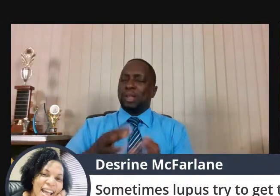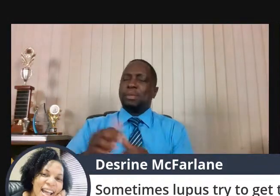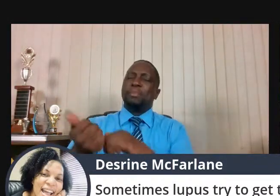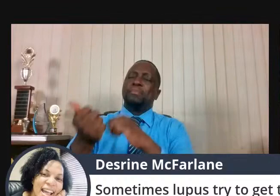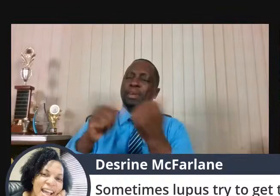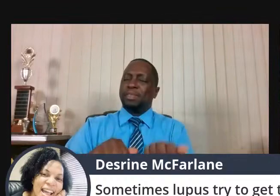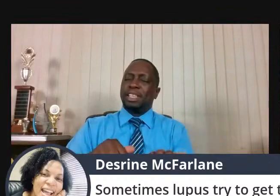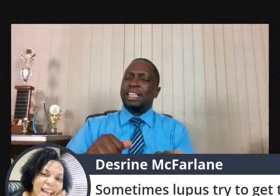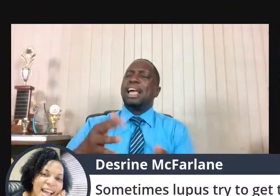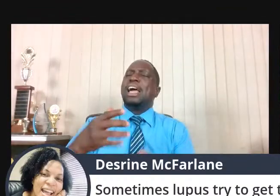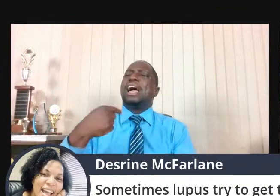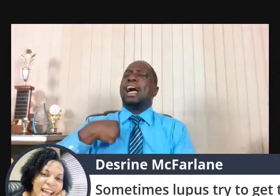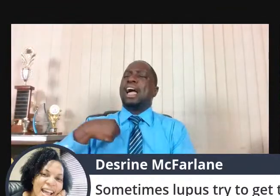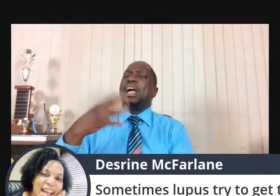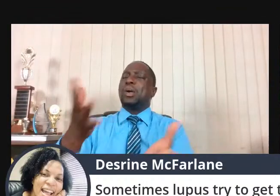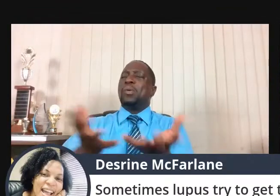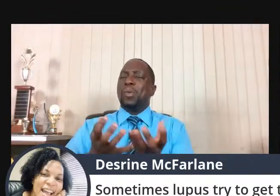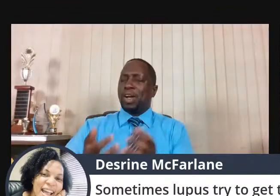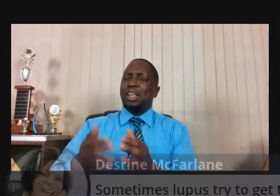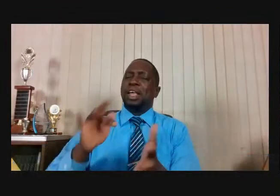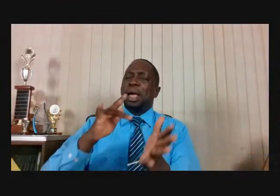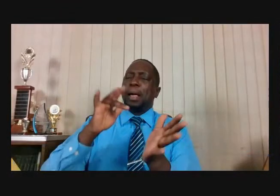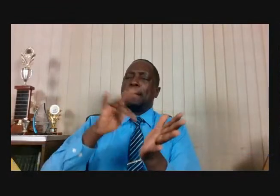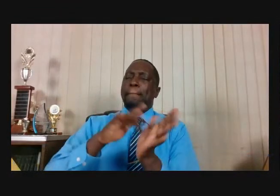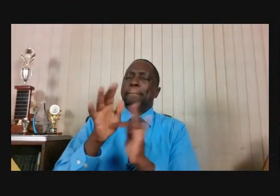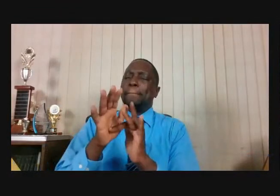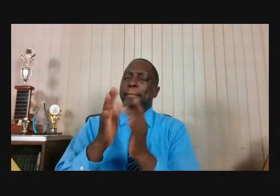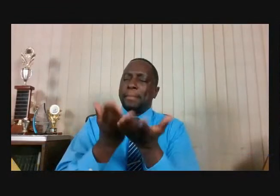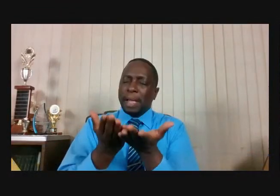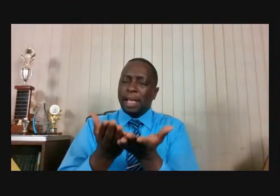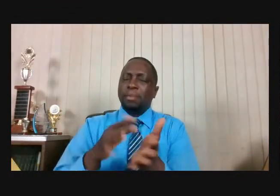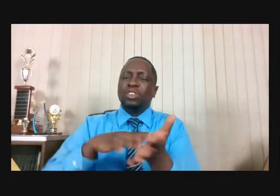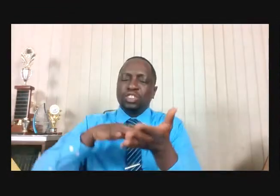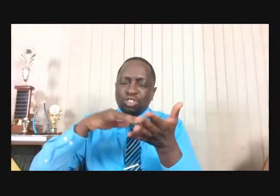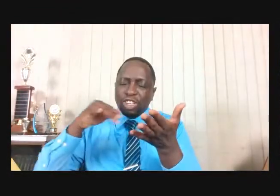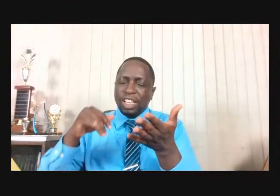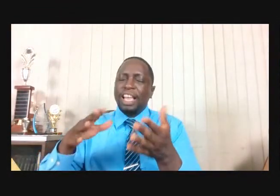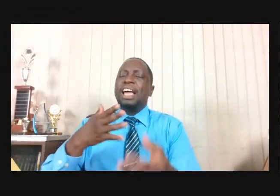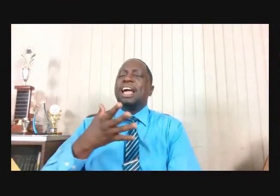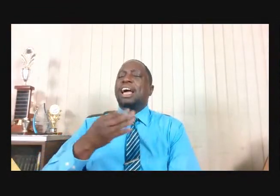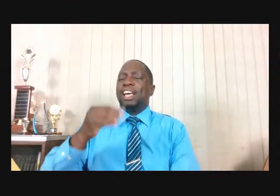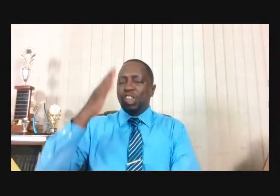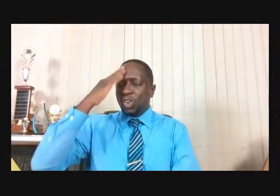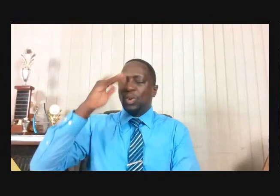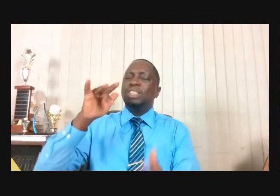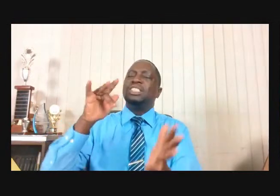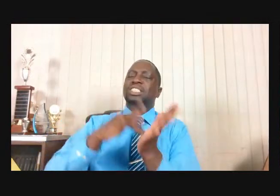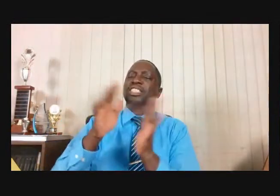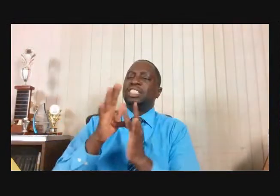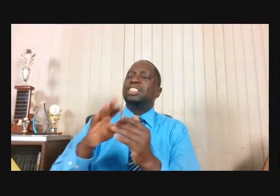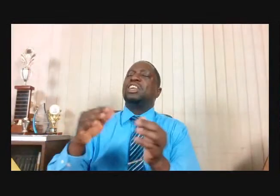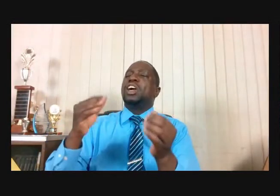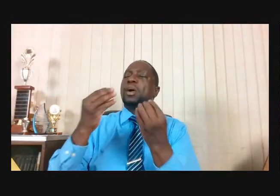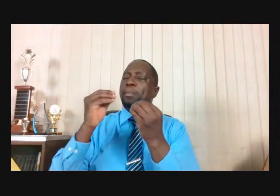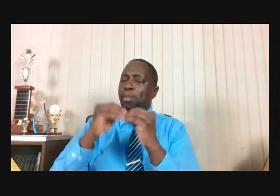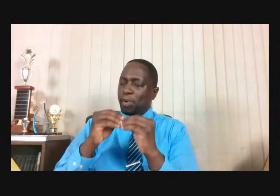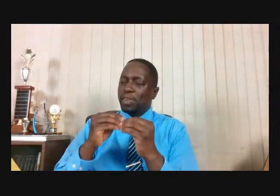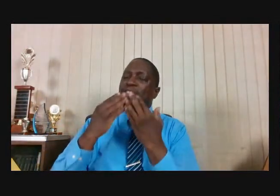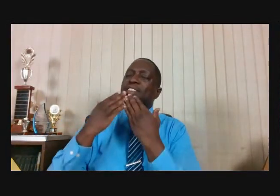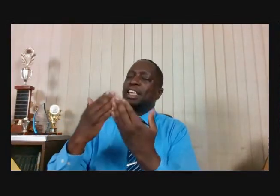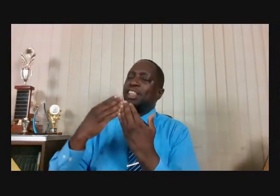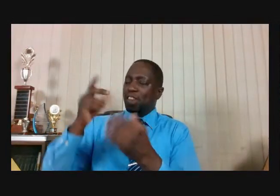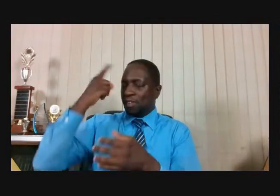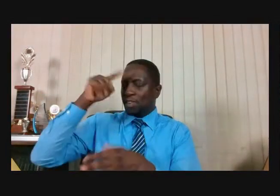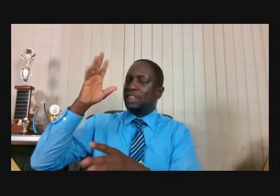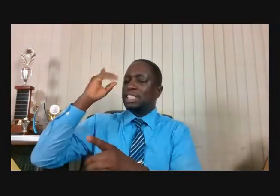Bible study. I want prayer. I want to know Jesus more. We thank you for those decisions.